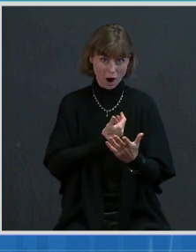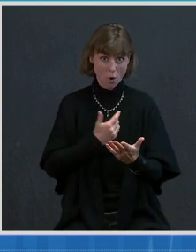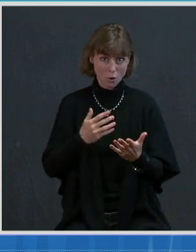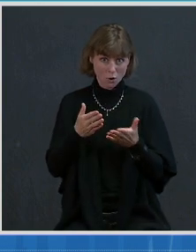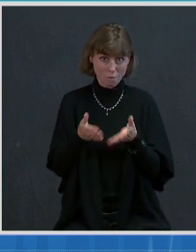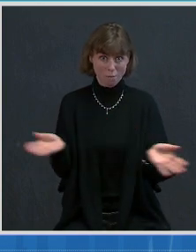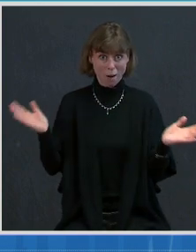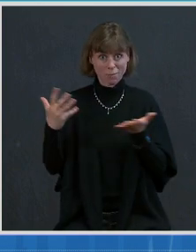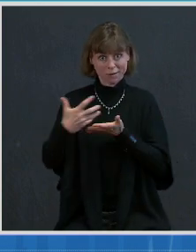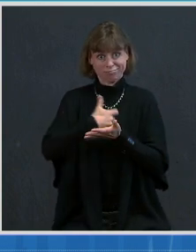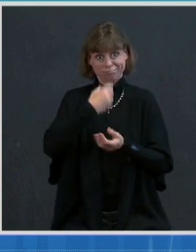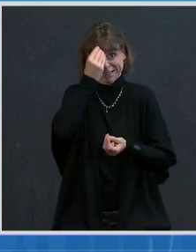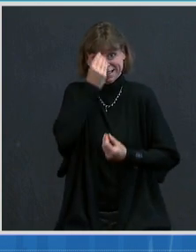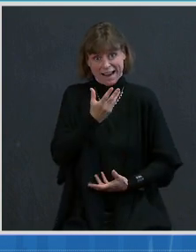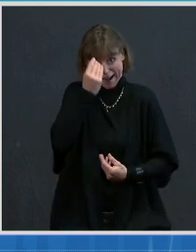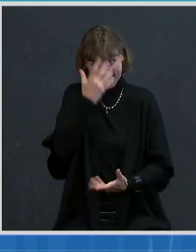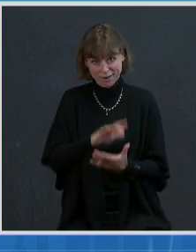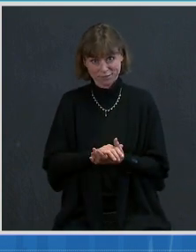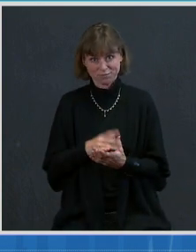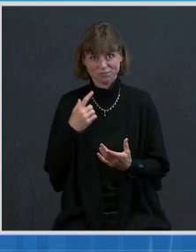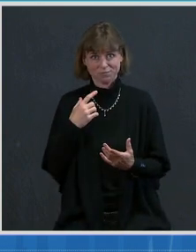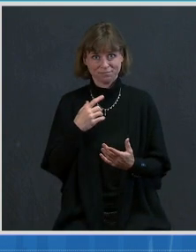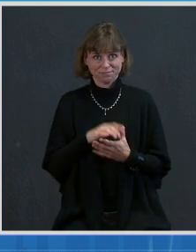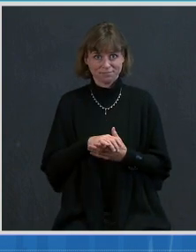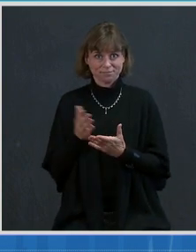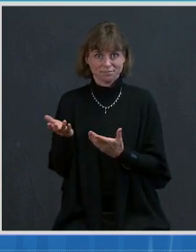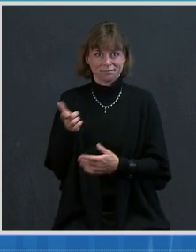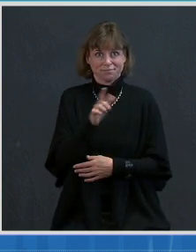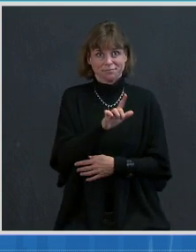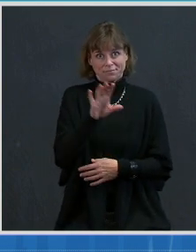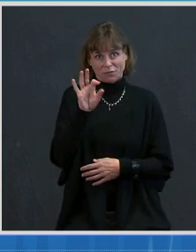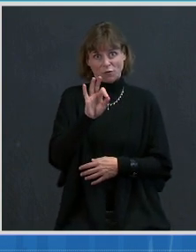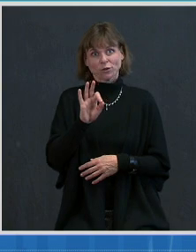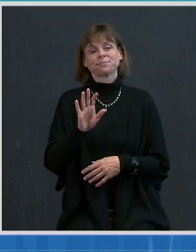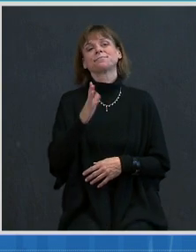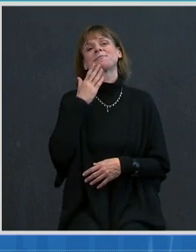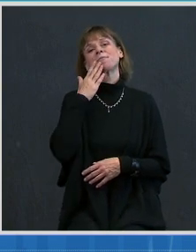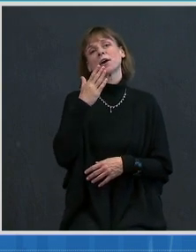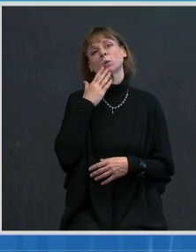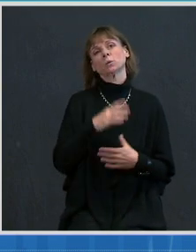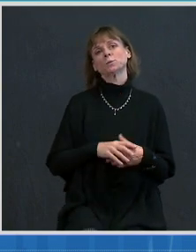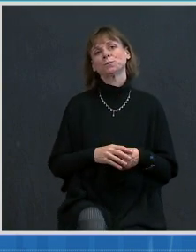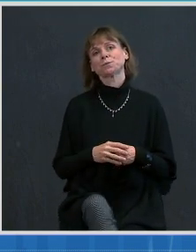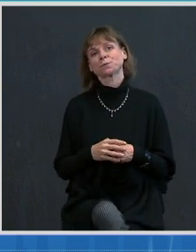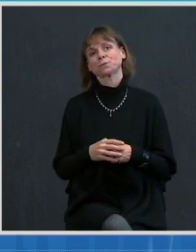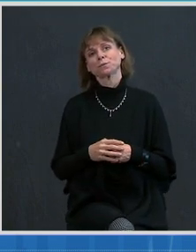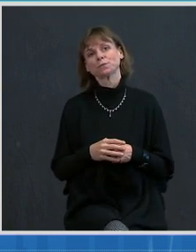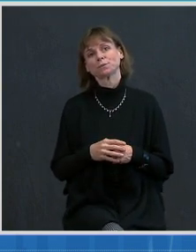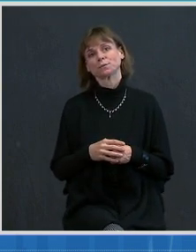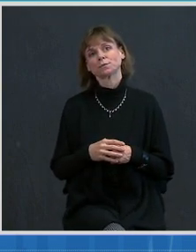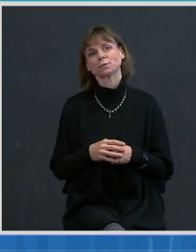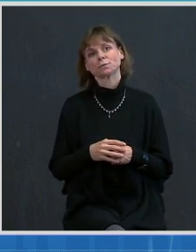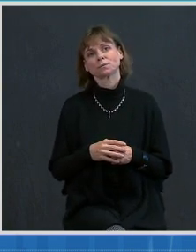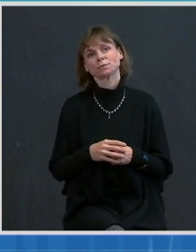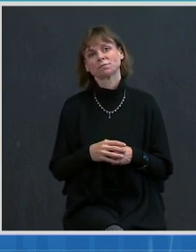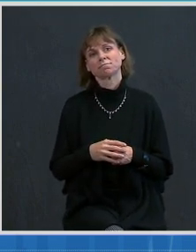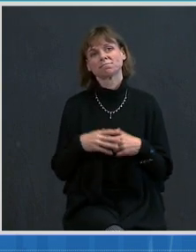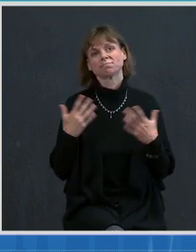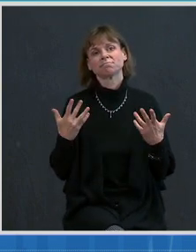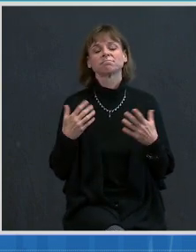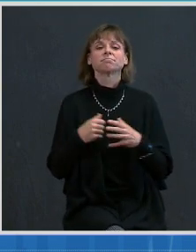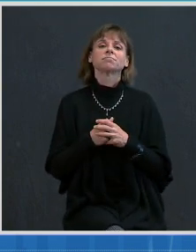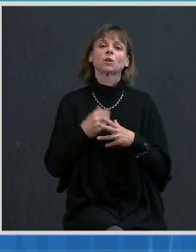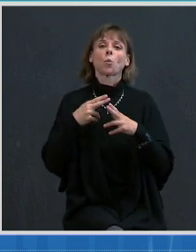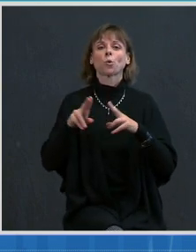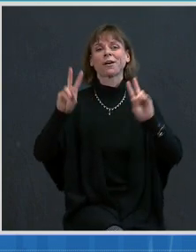look forward to your questions. And with that, I'll turn thanks to Dr. Fauci. Dr. Thank you very much, Dr. Walensky. I'm just going to give a brief, what we'll